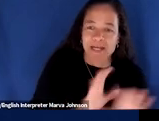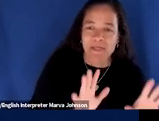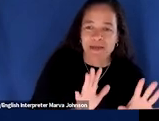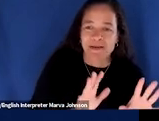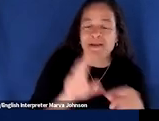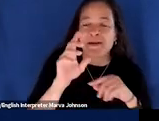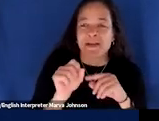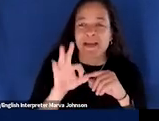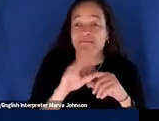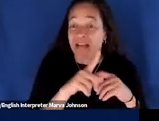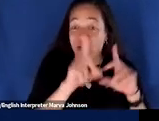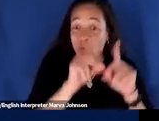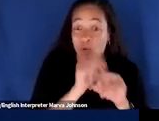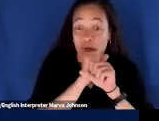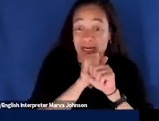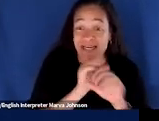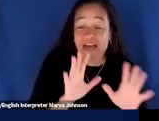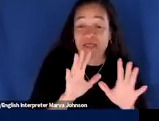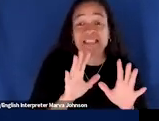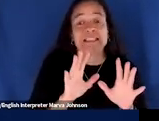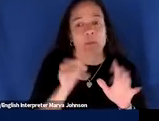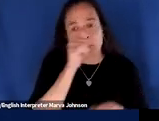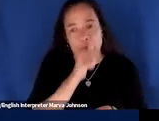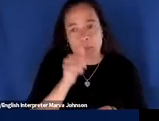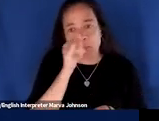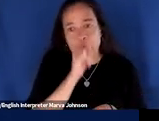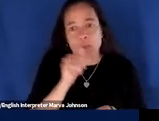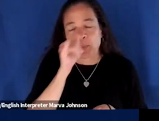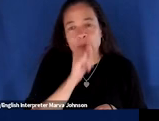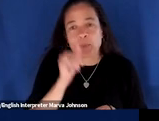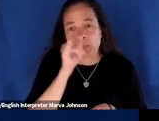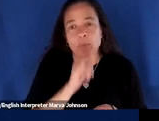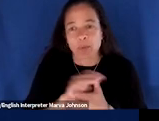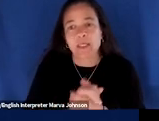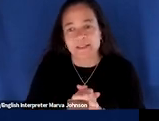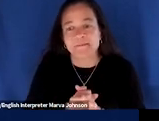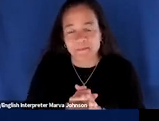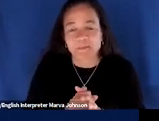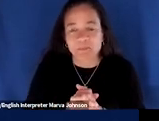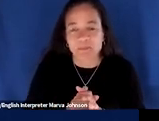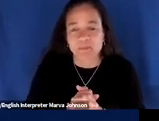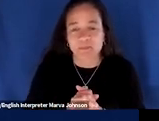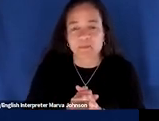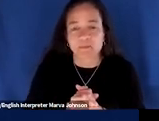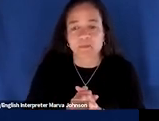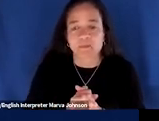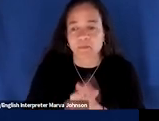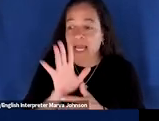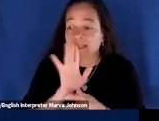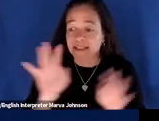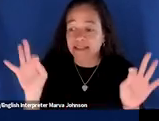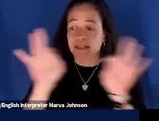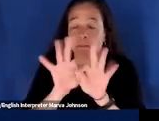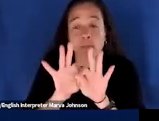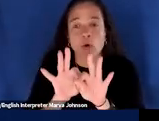sustainability they can really fall over and this is really really really important because we know